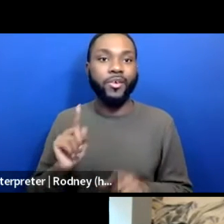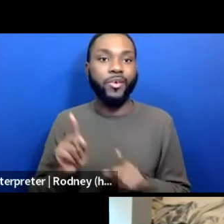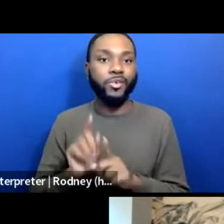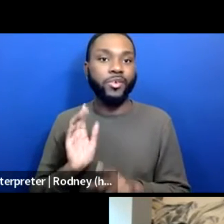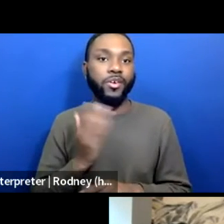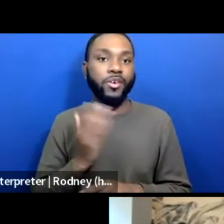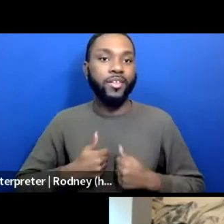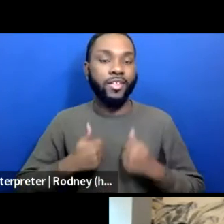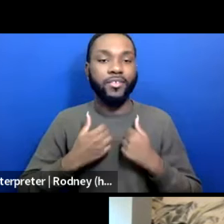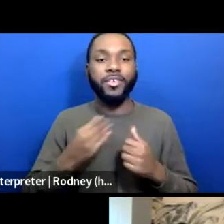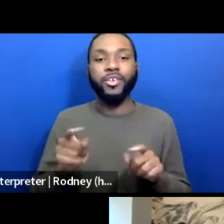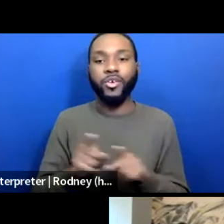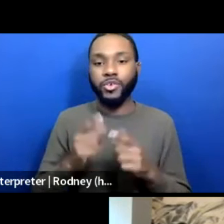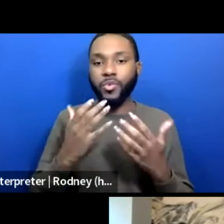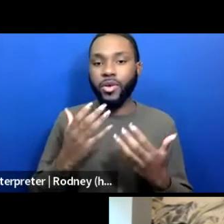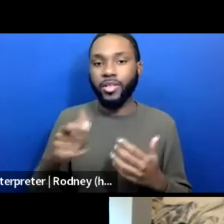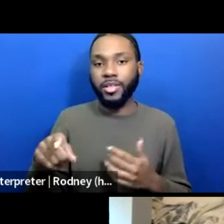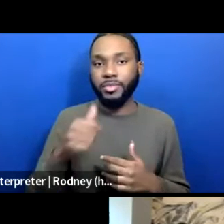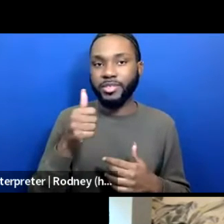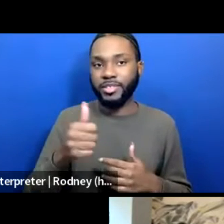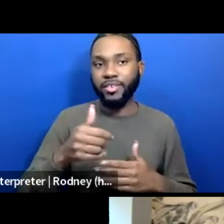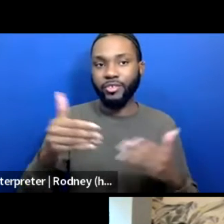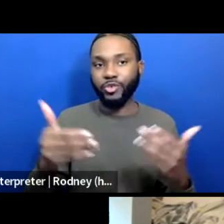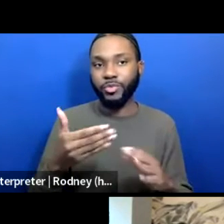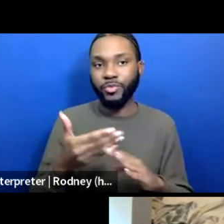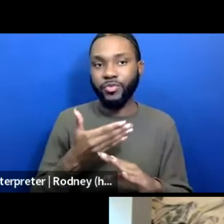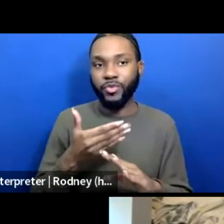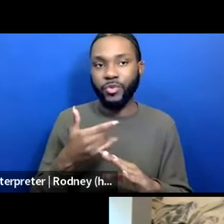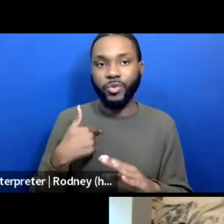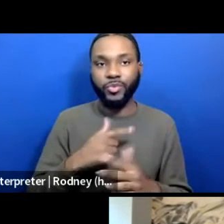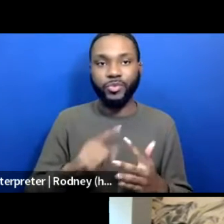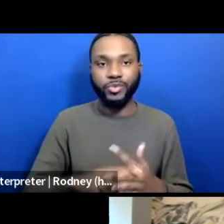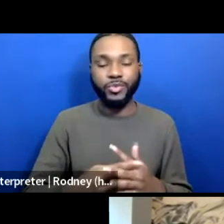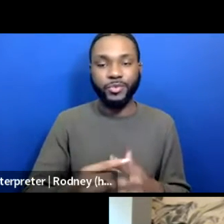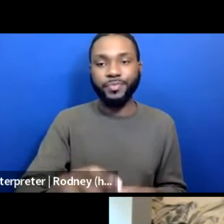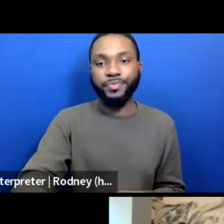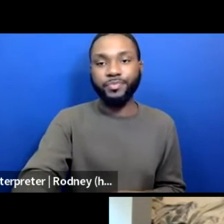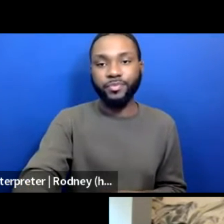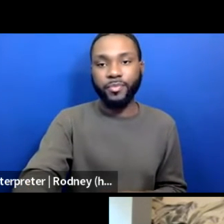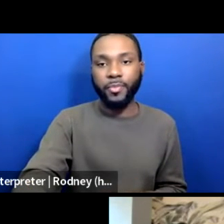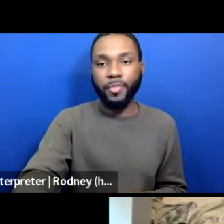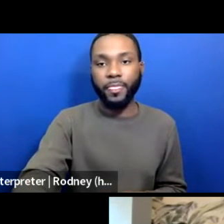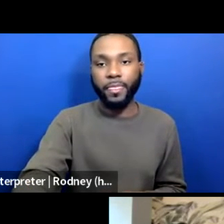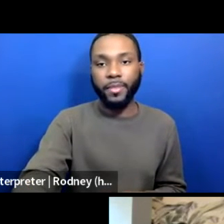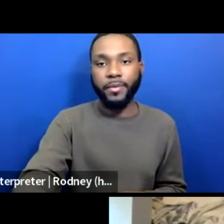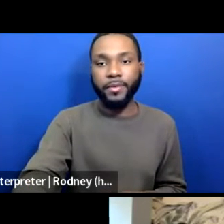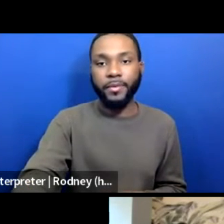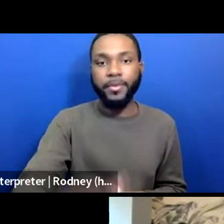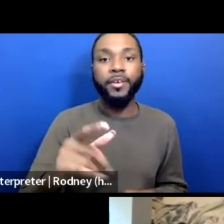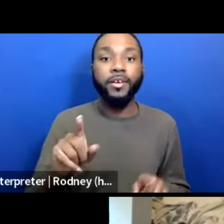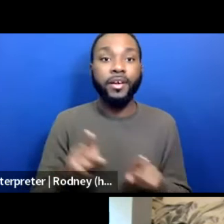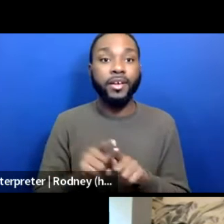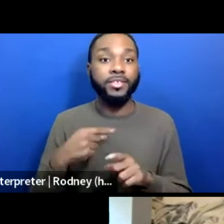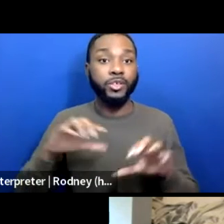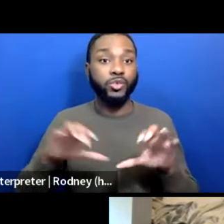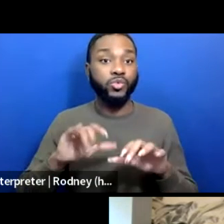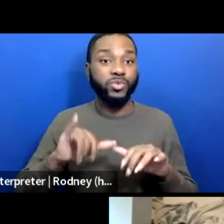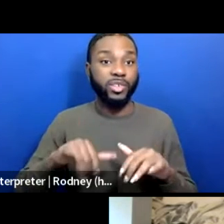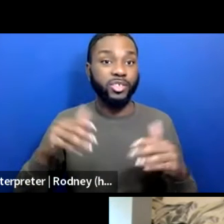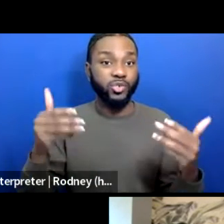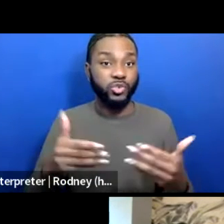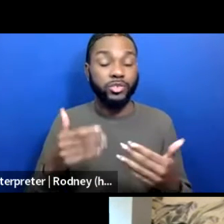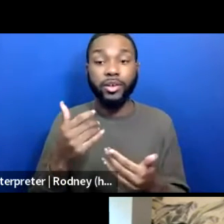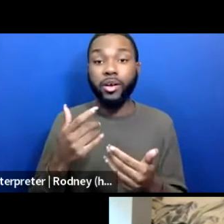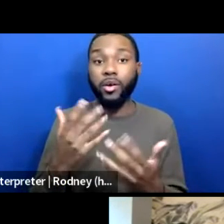also self-introduce after that before we get started. As I do the introductions, I would like to invite everyone participating